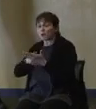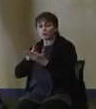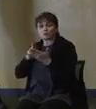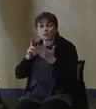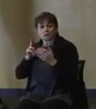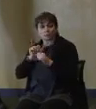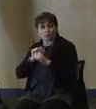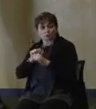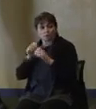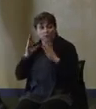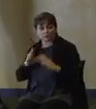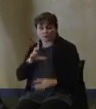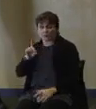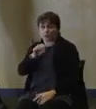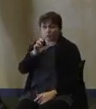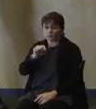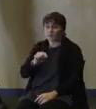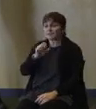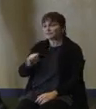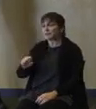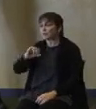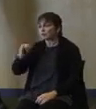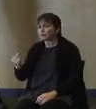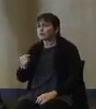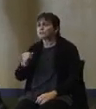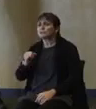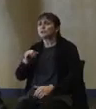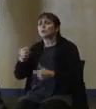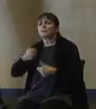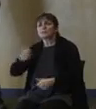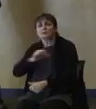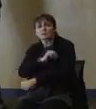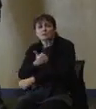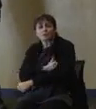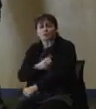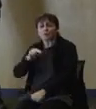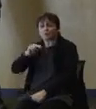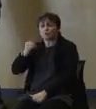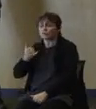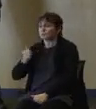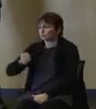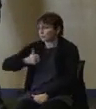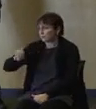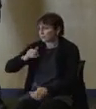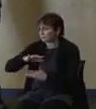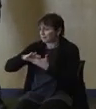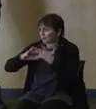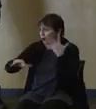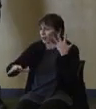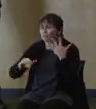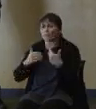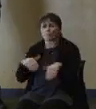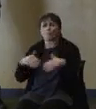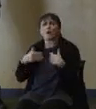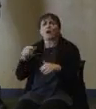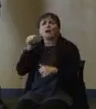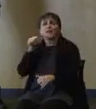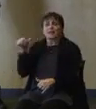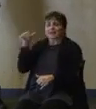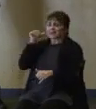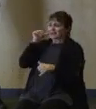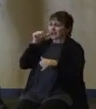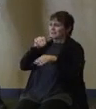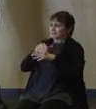the New Jersey Turnpike Authority, South Jersey Transportation Authority, New Jersey Transit. I had a reporter ask me last night, well,